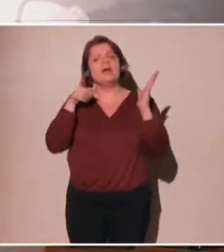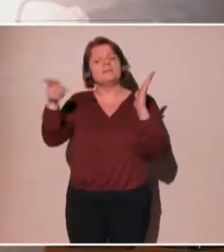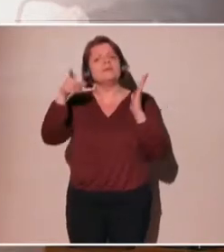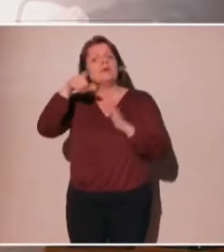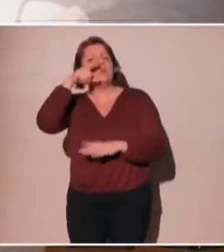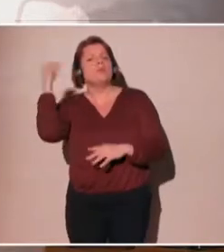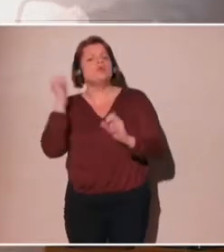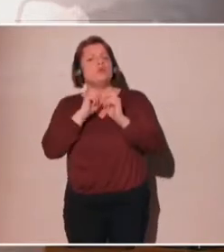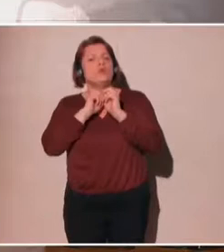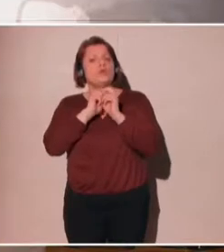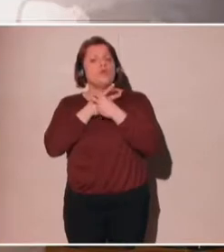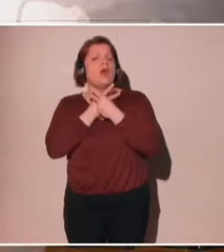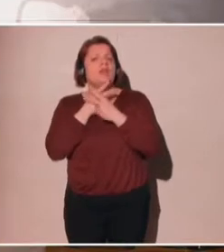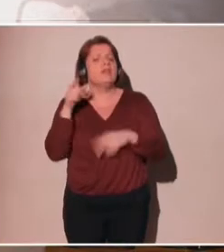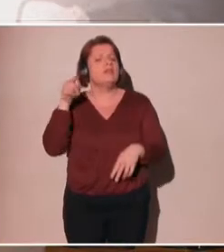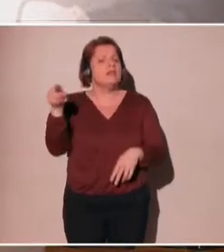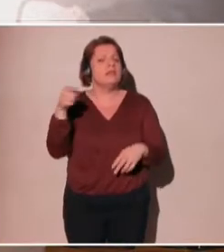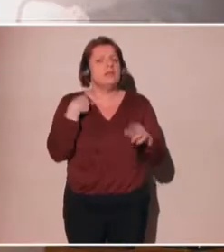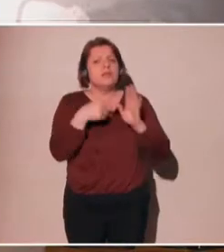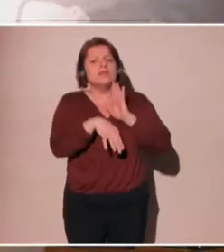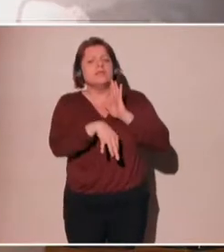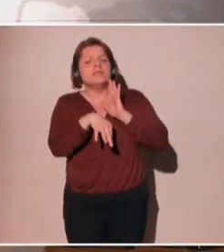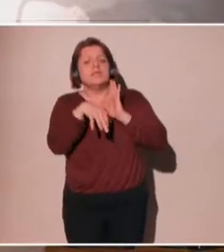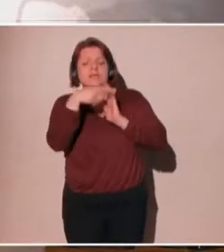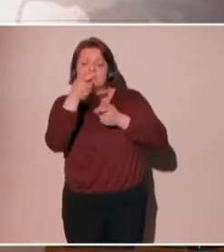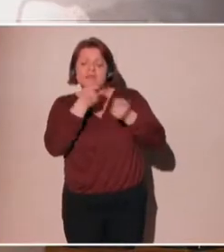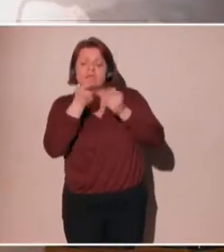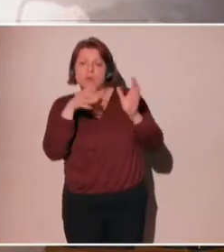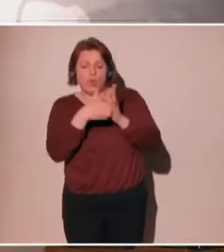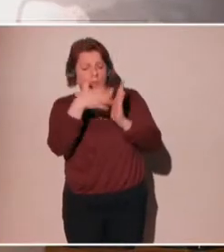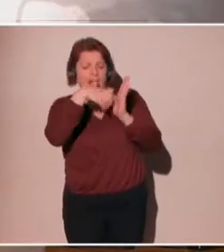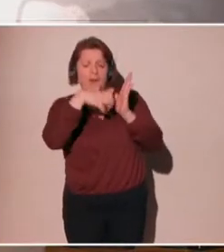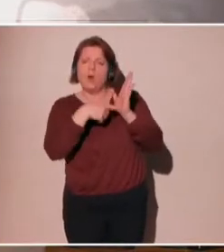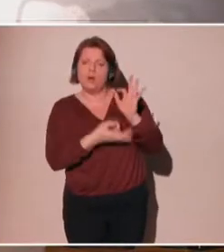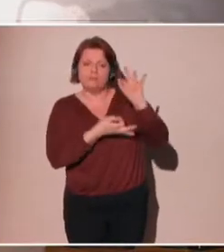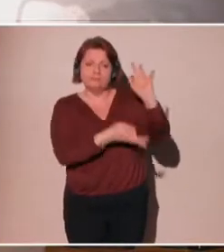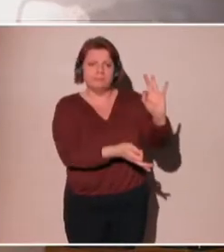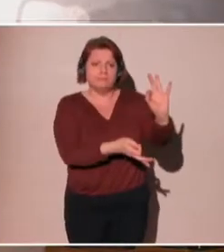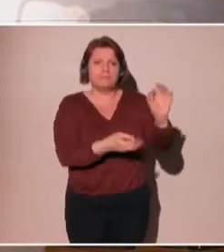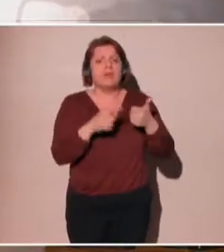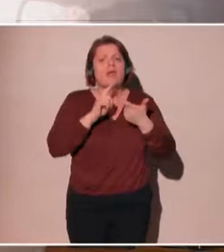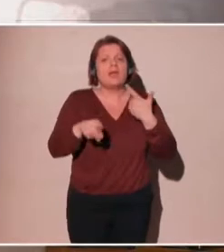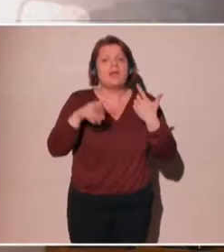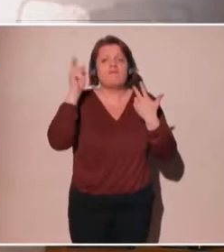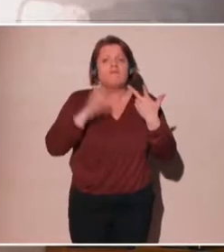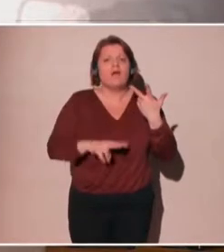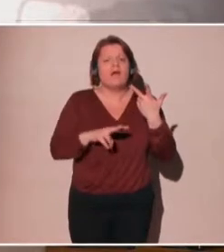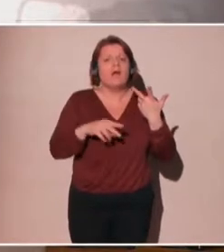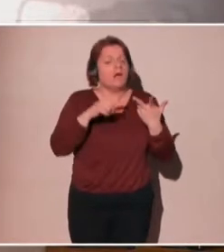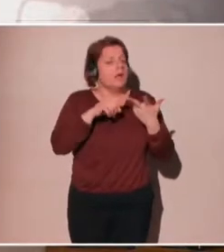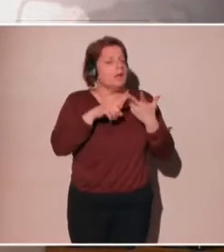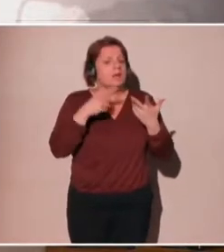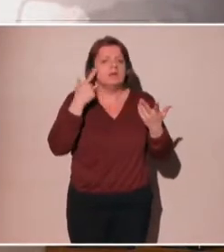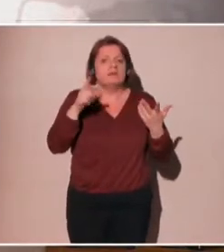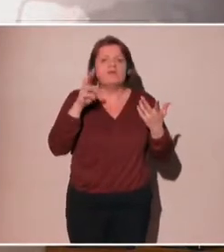the Villani report, the Villani report has suggested when facing these sort of risks,